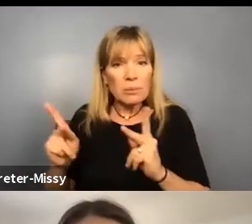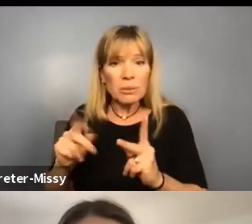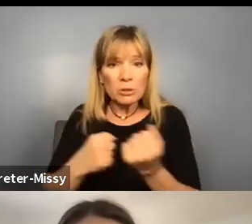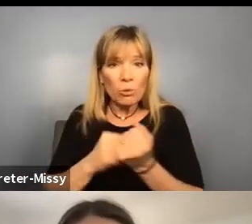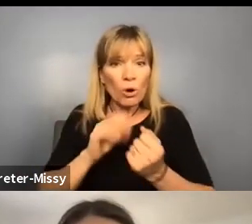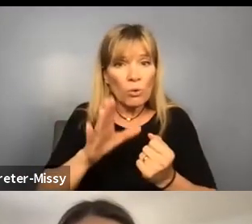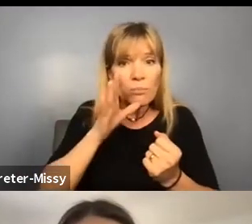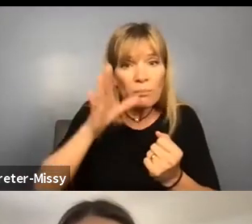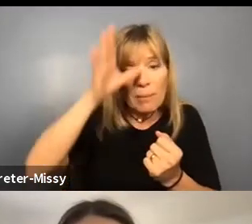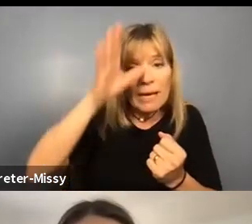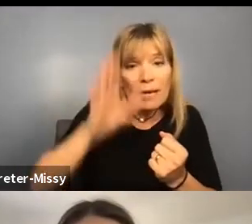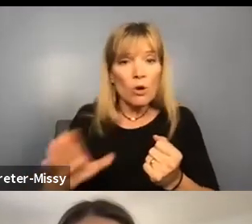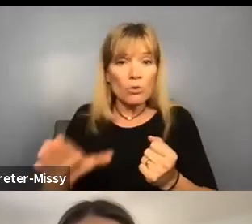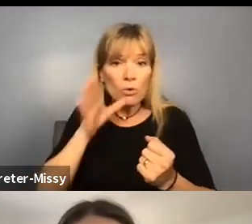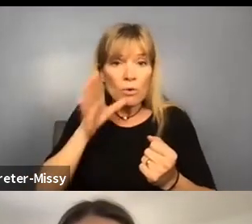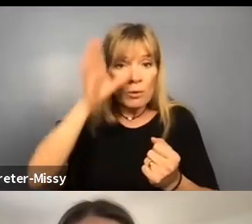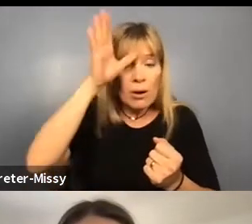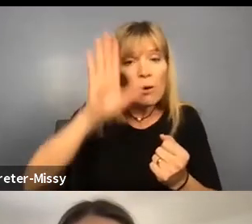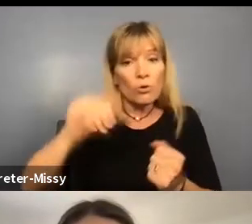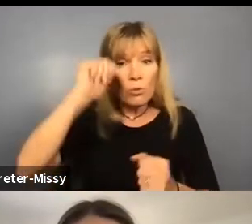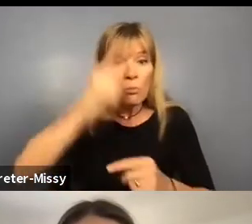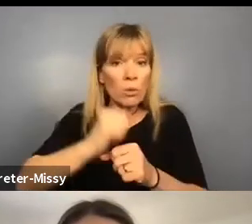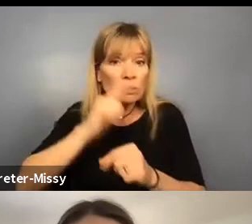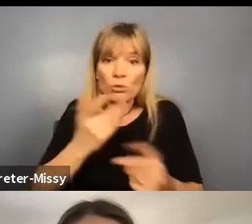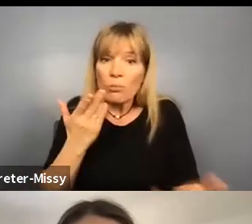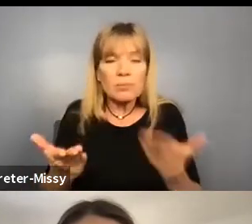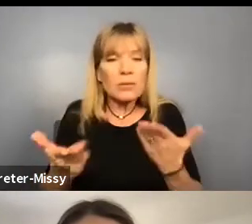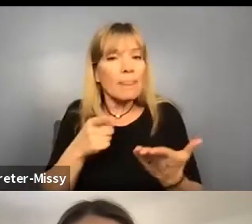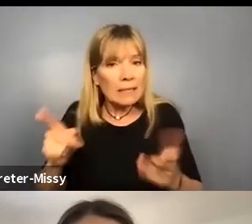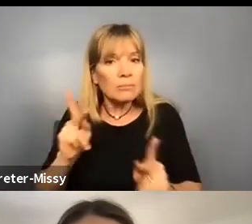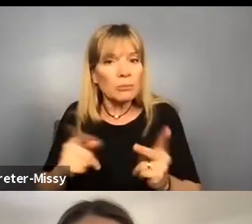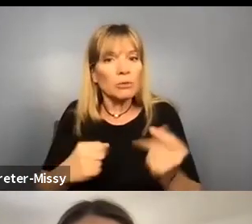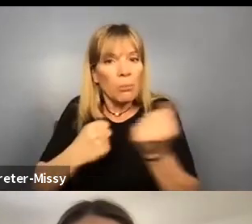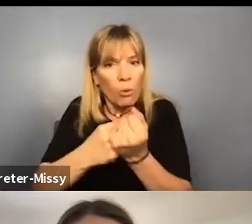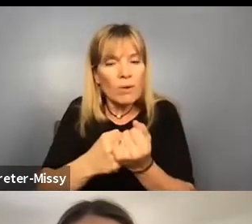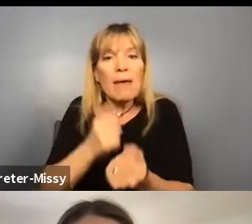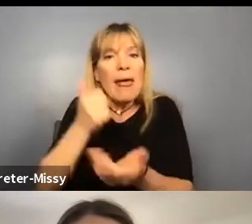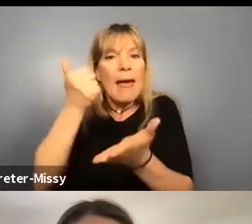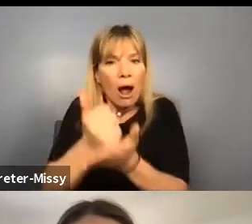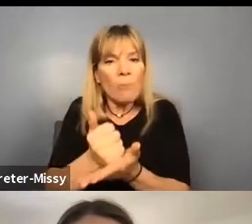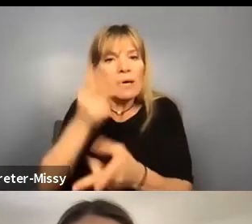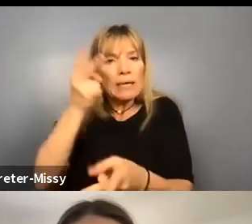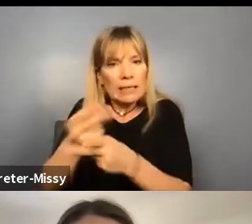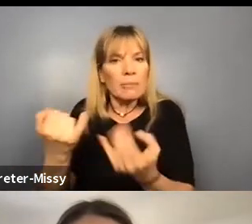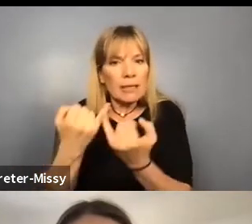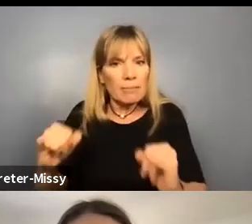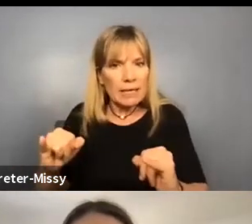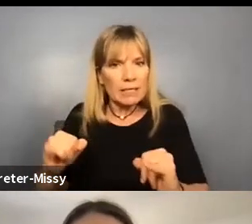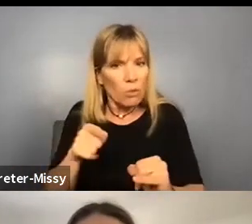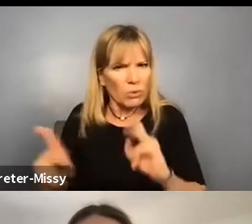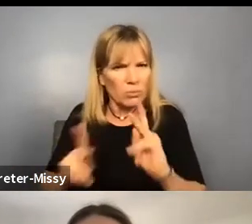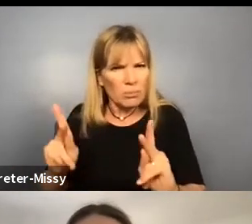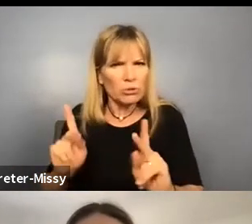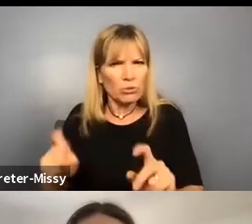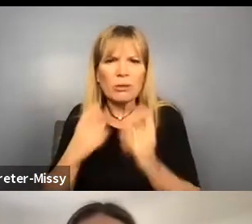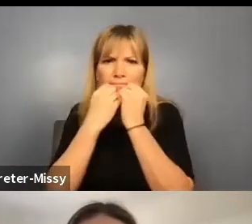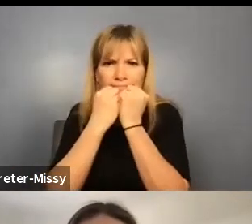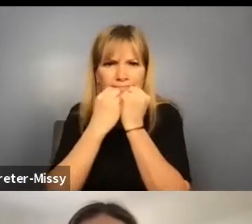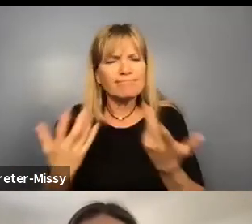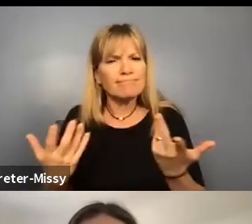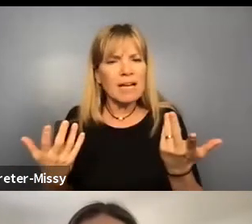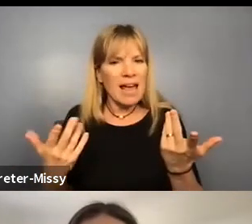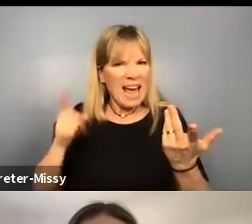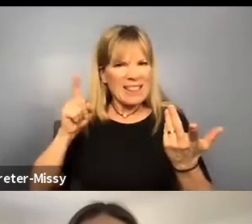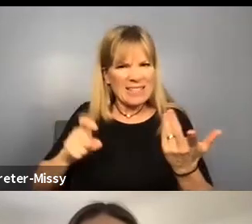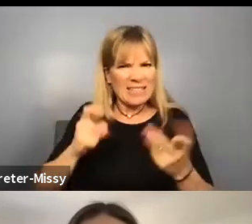your grandparents, your brothers and sisters, perhaps, um, who help sustain independence, uh, and the need